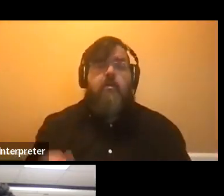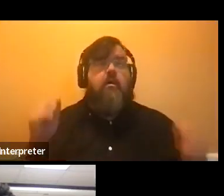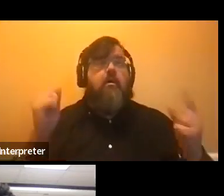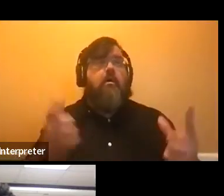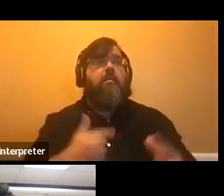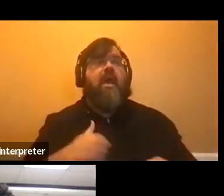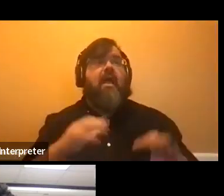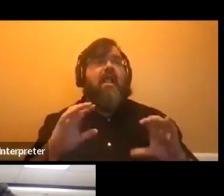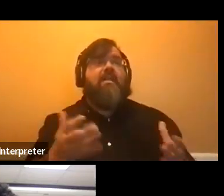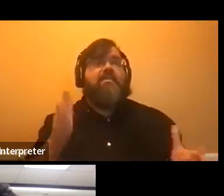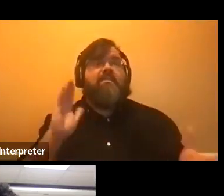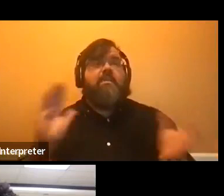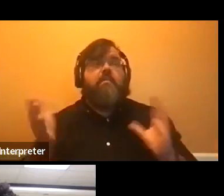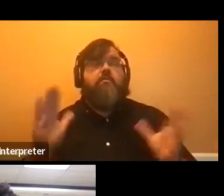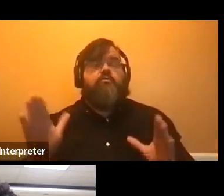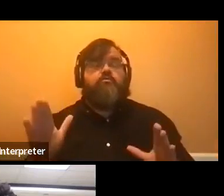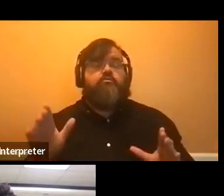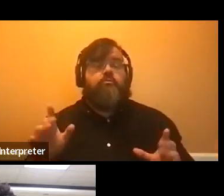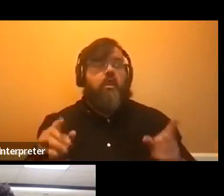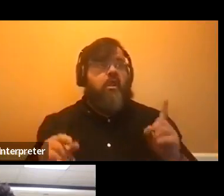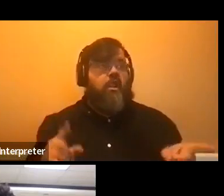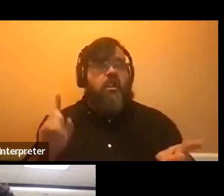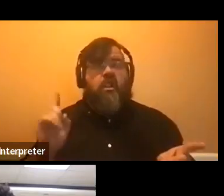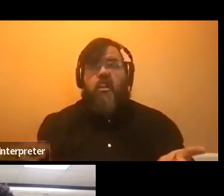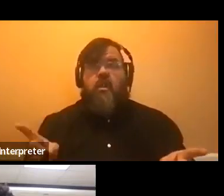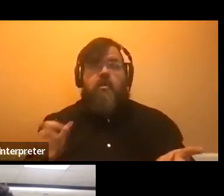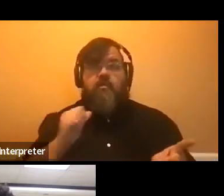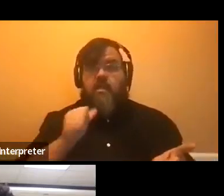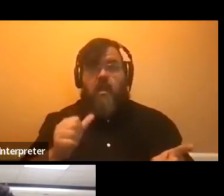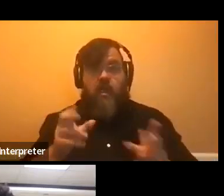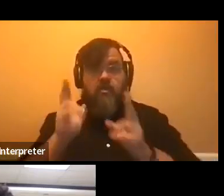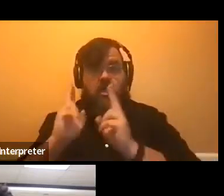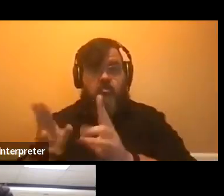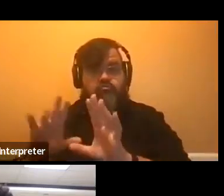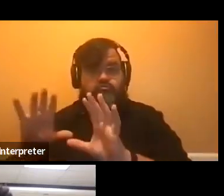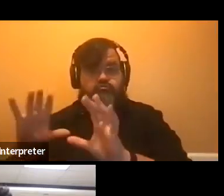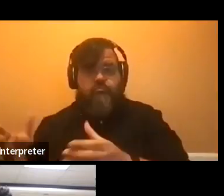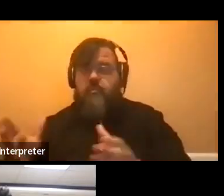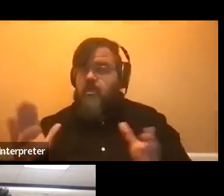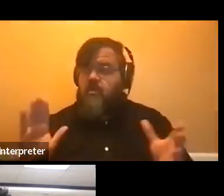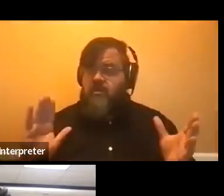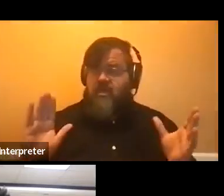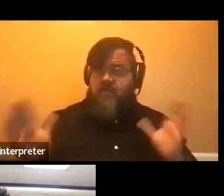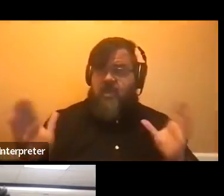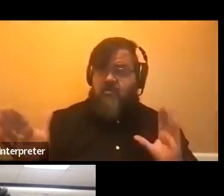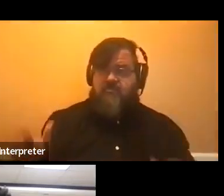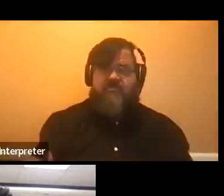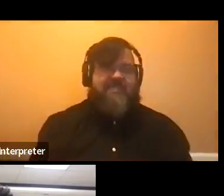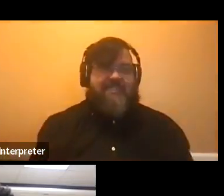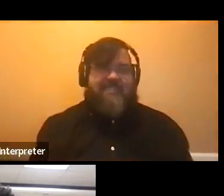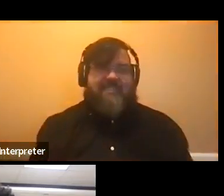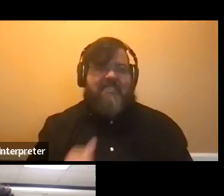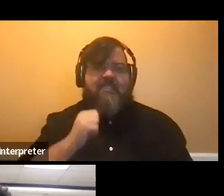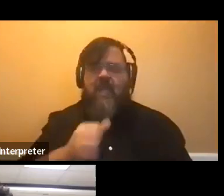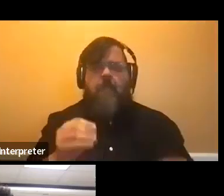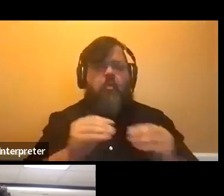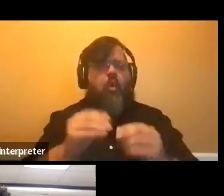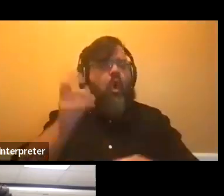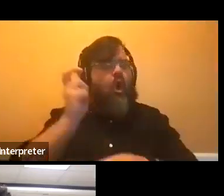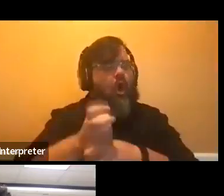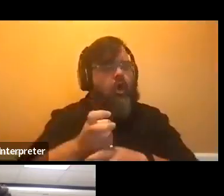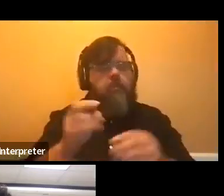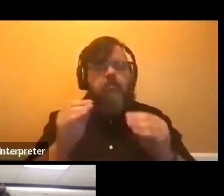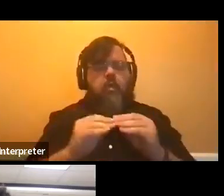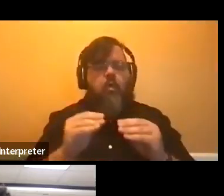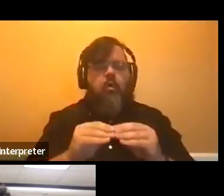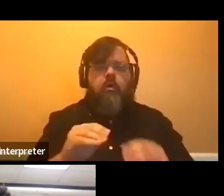I've never, like, comparing it to people who took the, like, non-honor section. I never found it more hard. I found it more intensive. So, like,